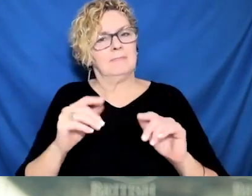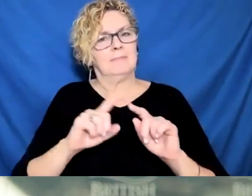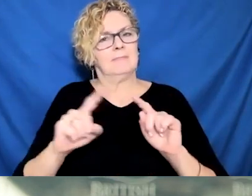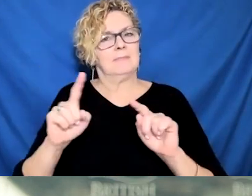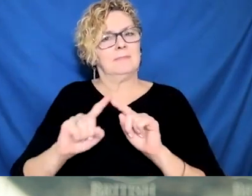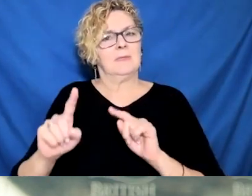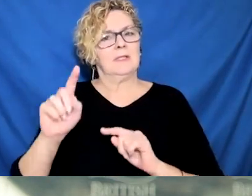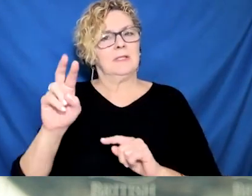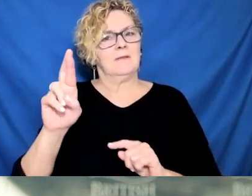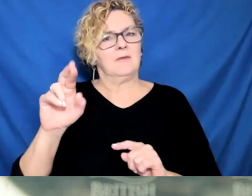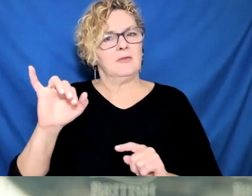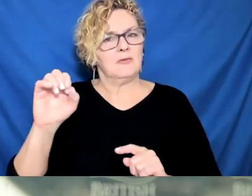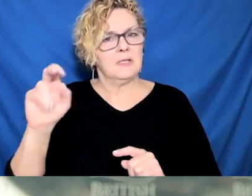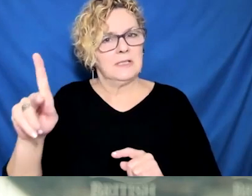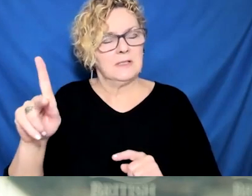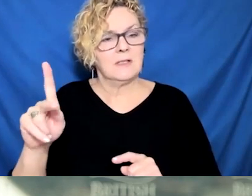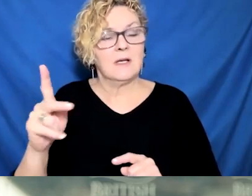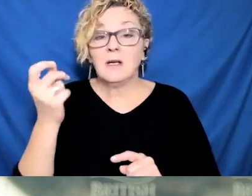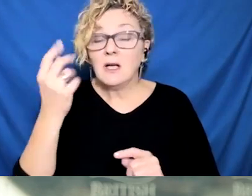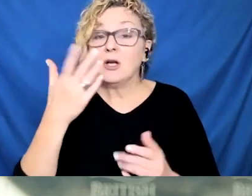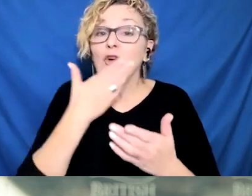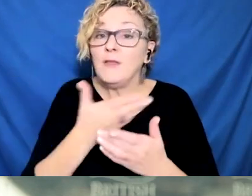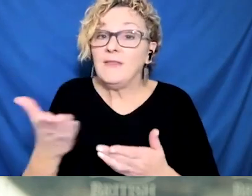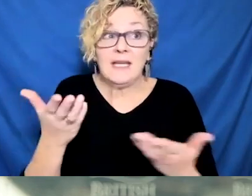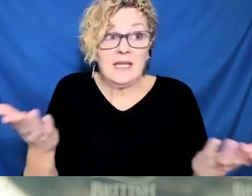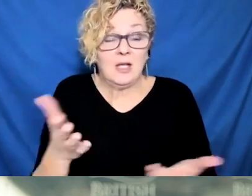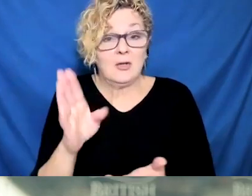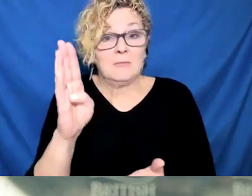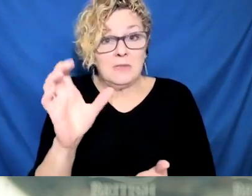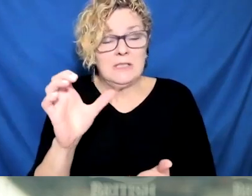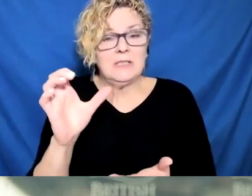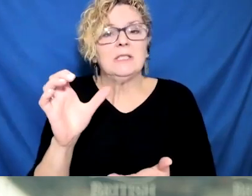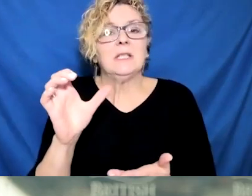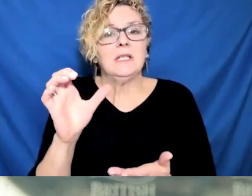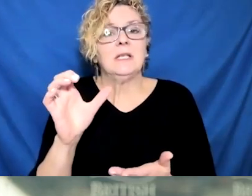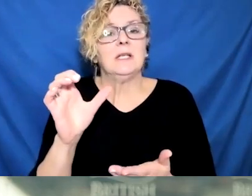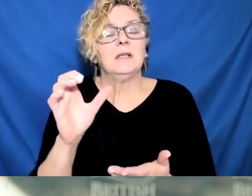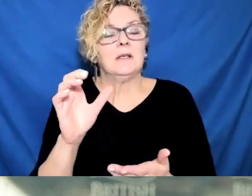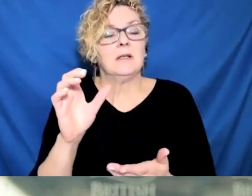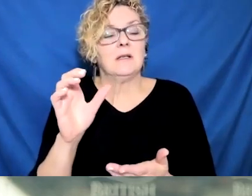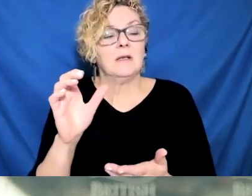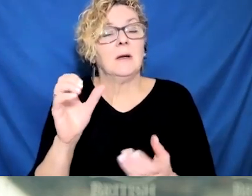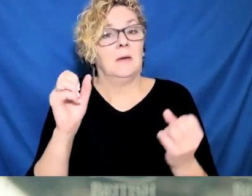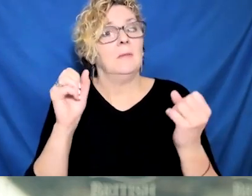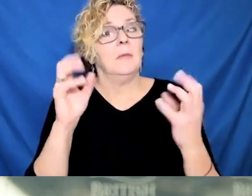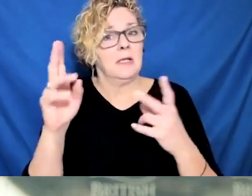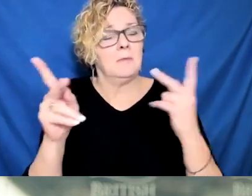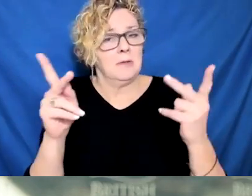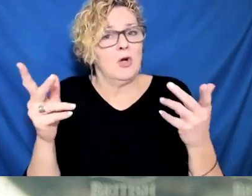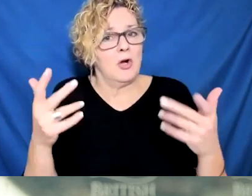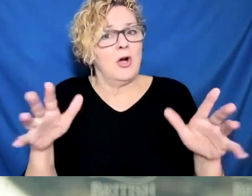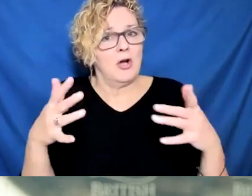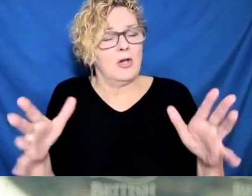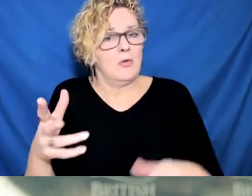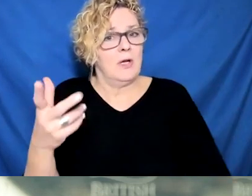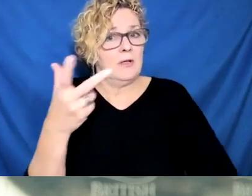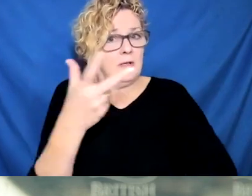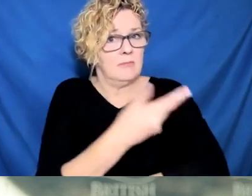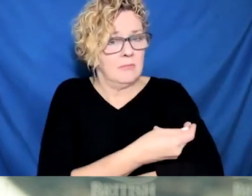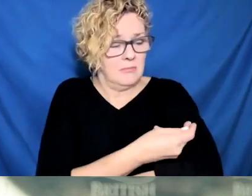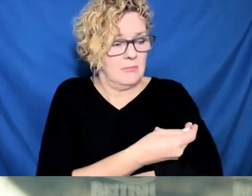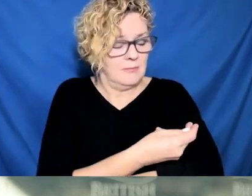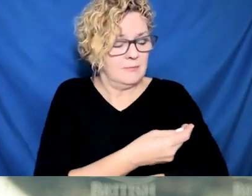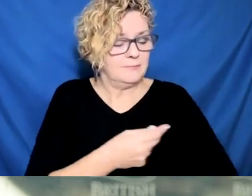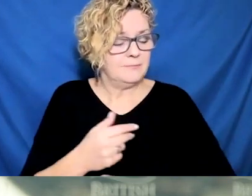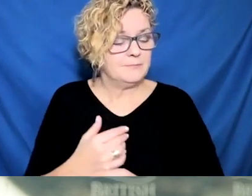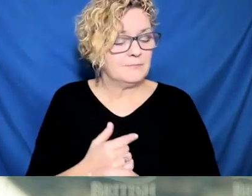update you with respect to rapid tests, and where we are today, after, and how that changed in the last